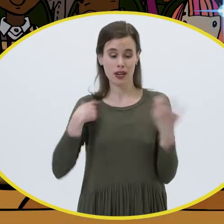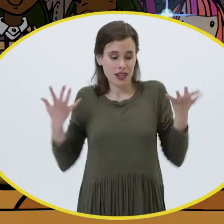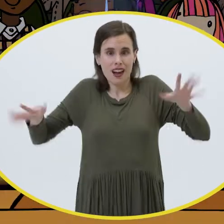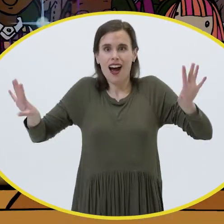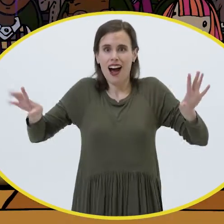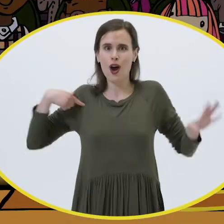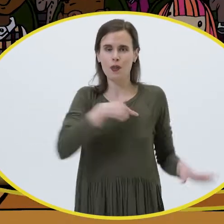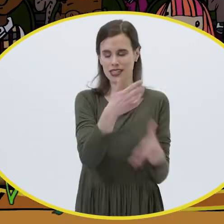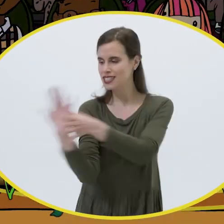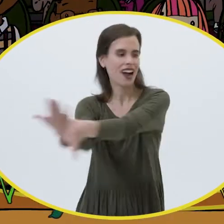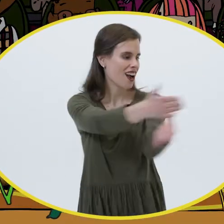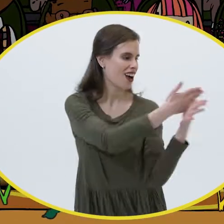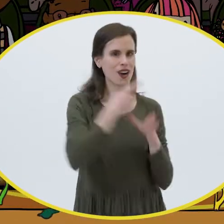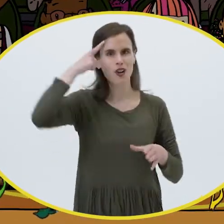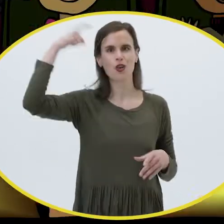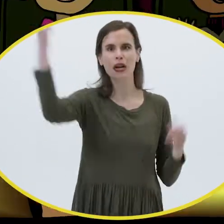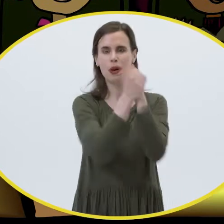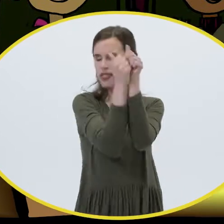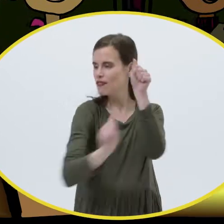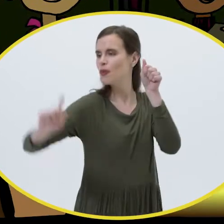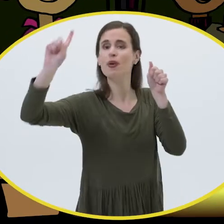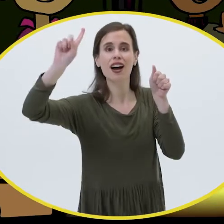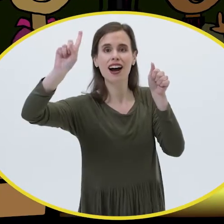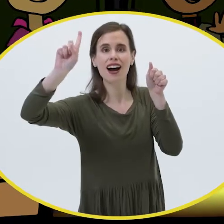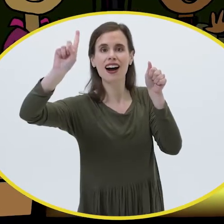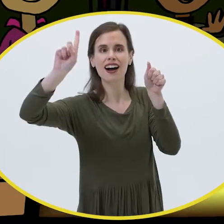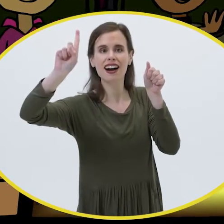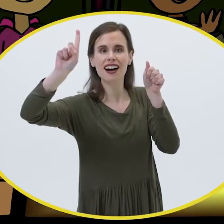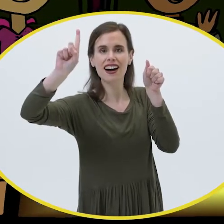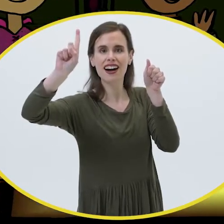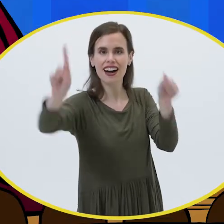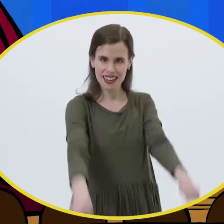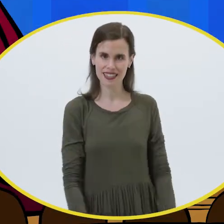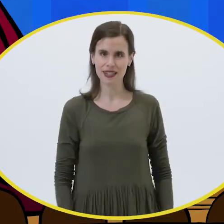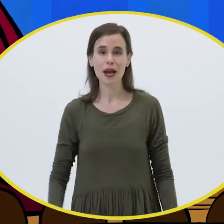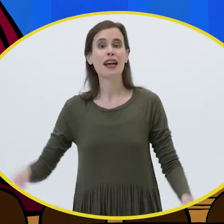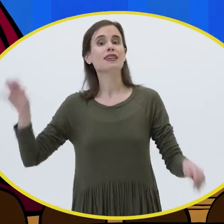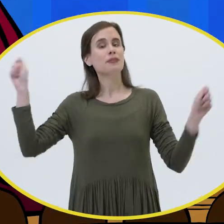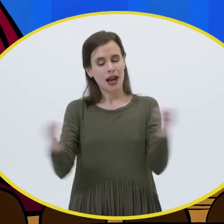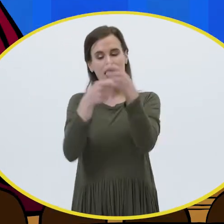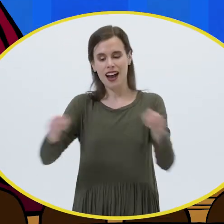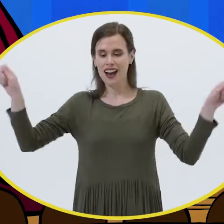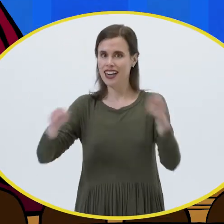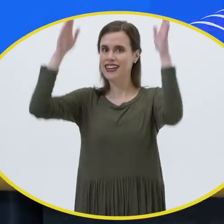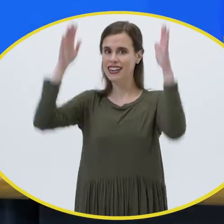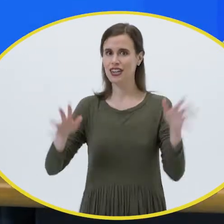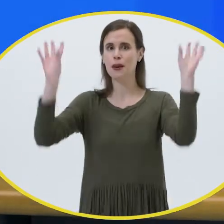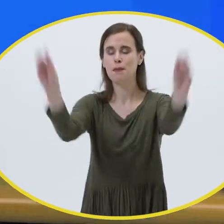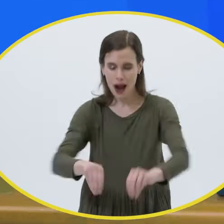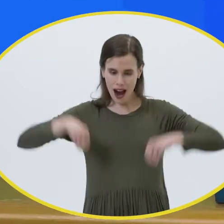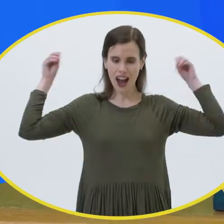we're done We share our dreams With everyone It's Maestro's